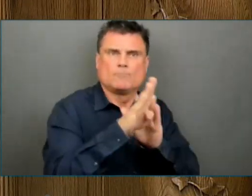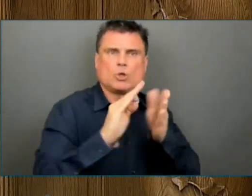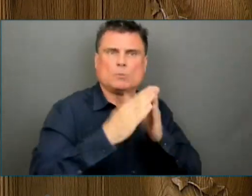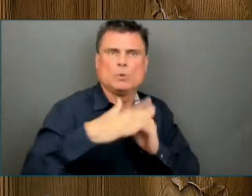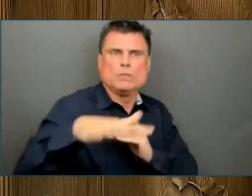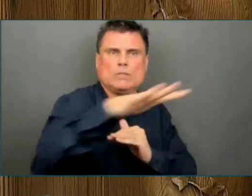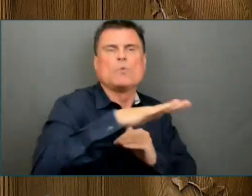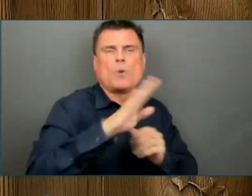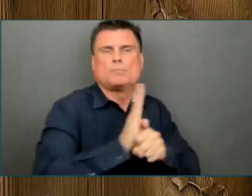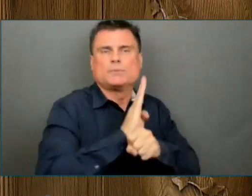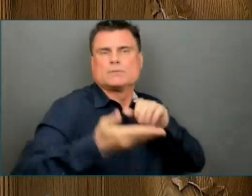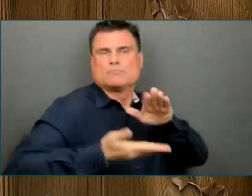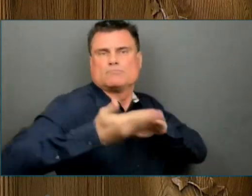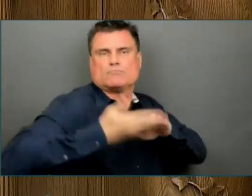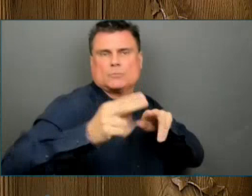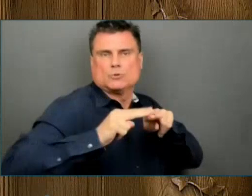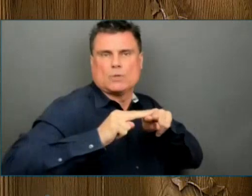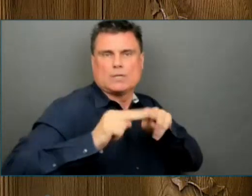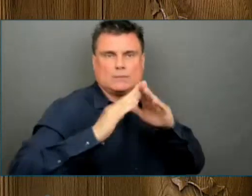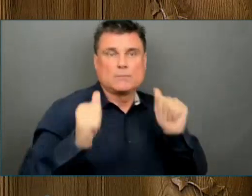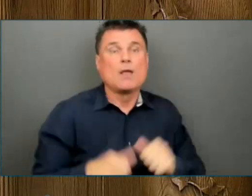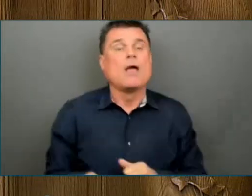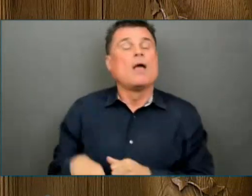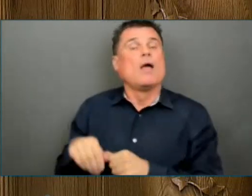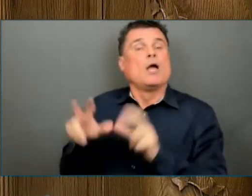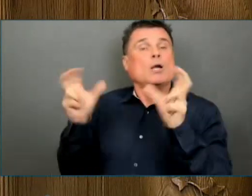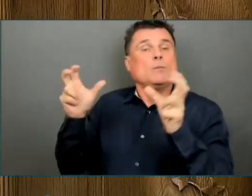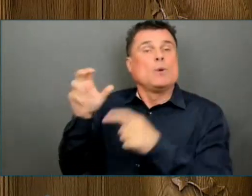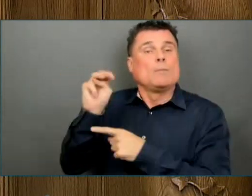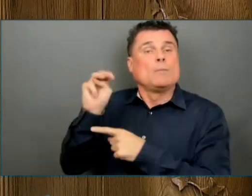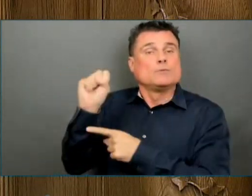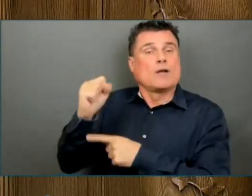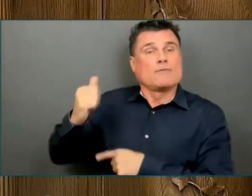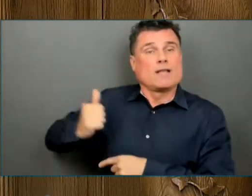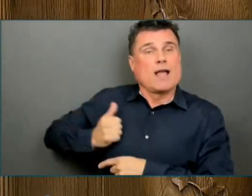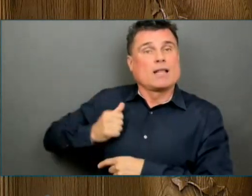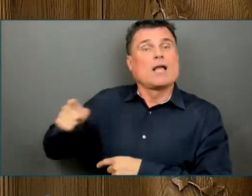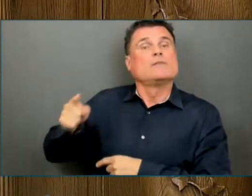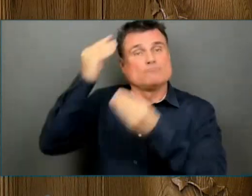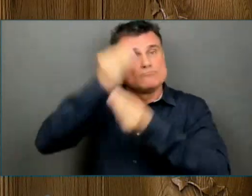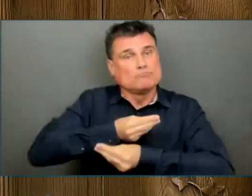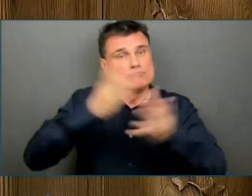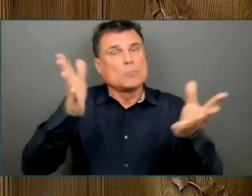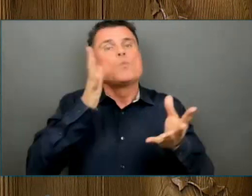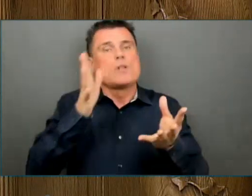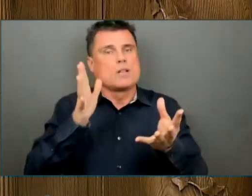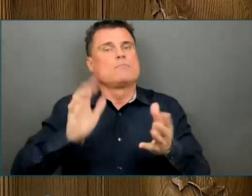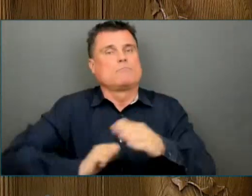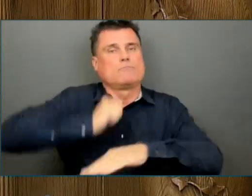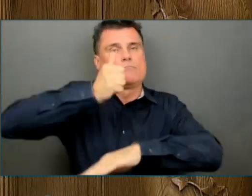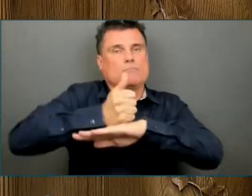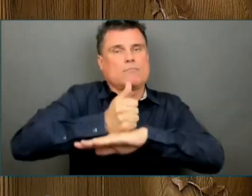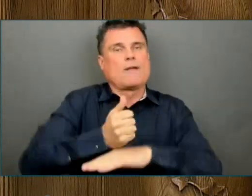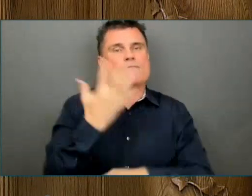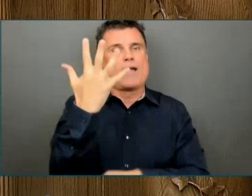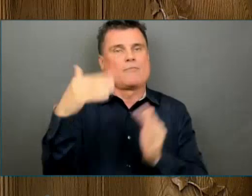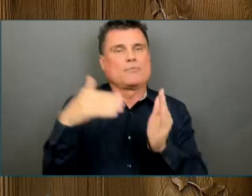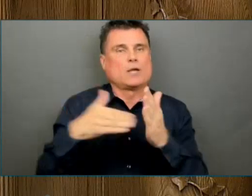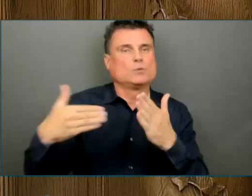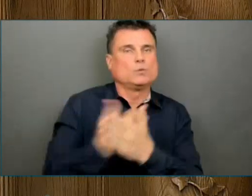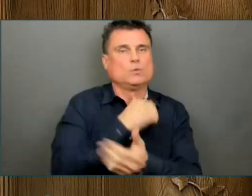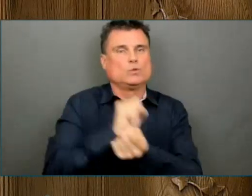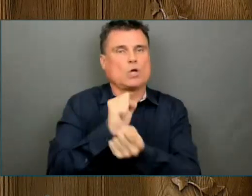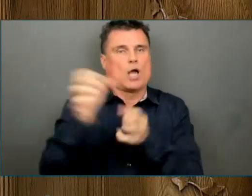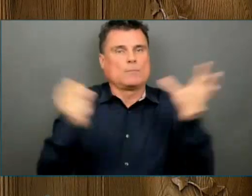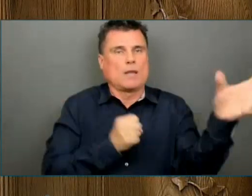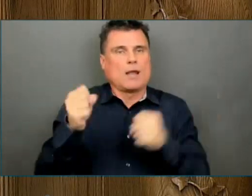jobs in Vancouver next year. While these are encouraging signs, there is a lot more we need to do. To